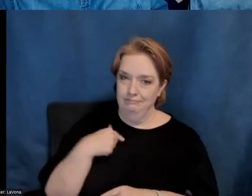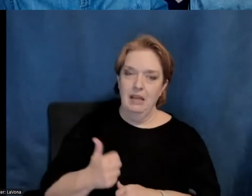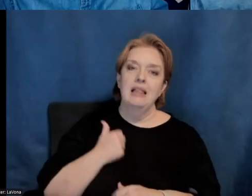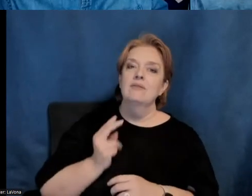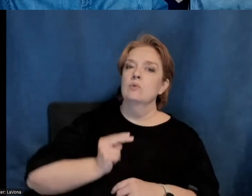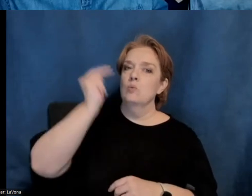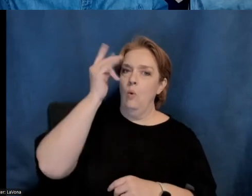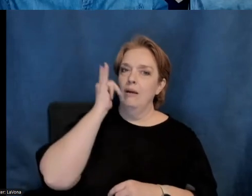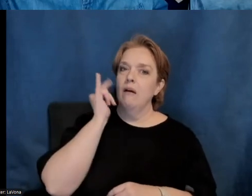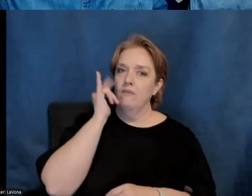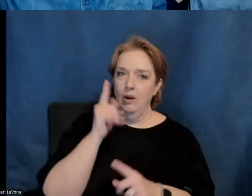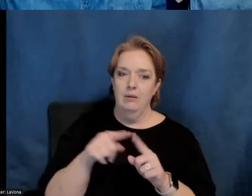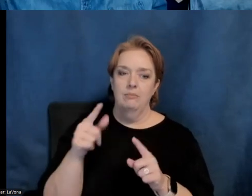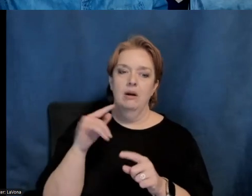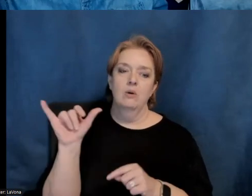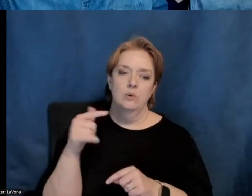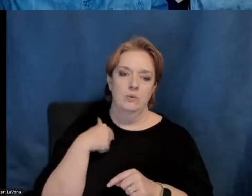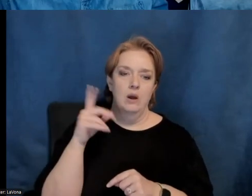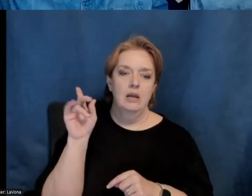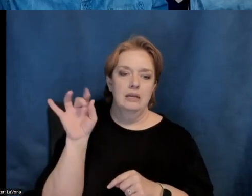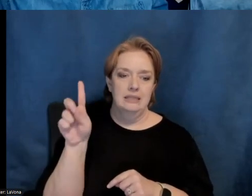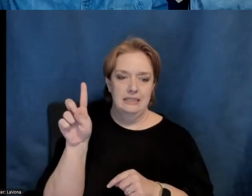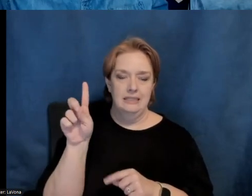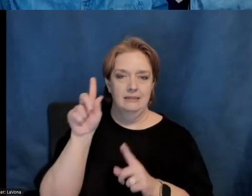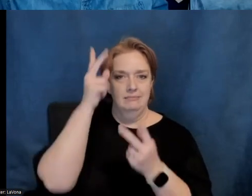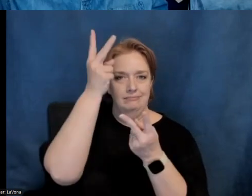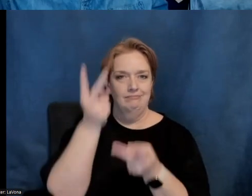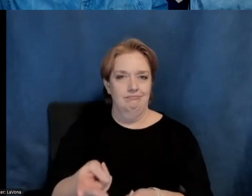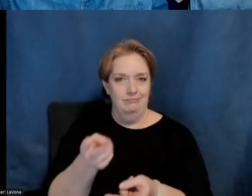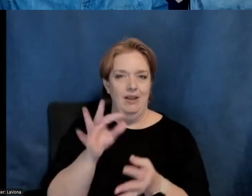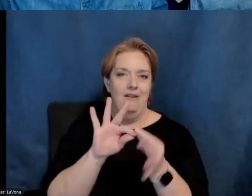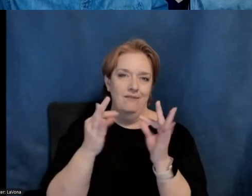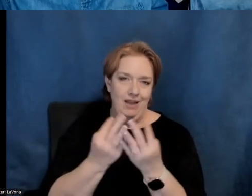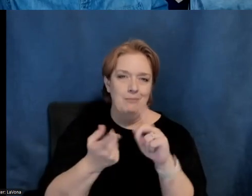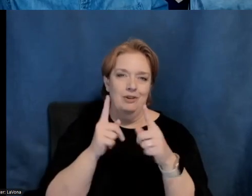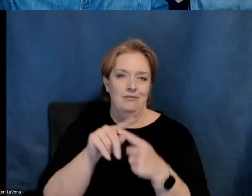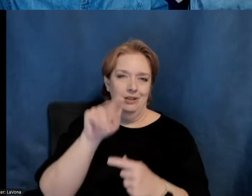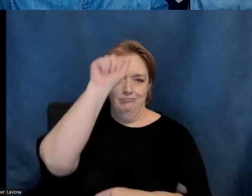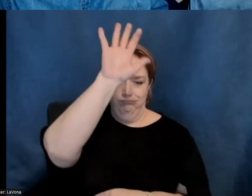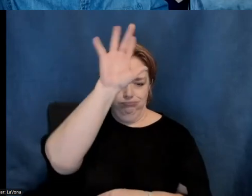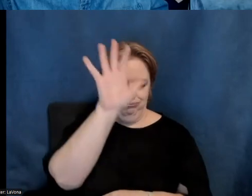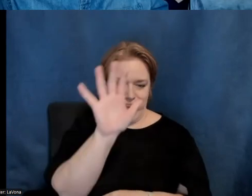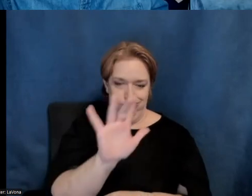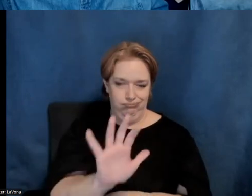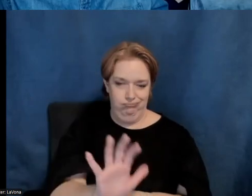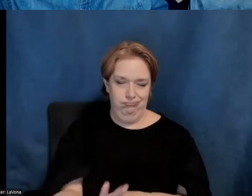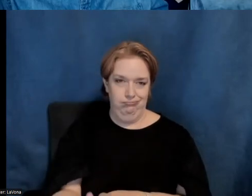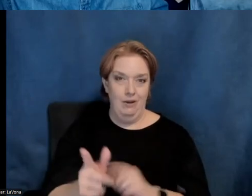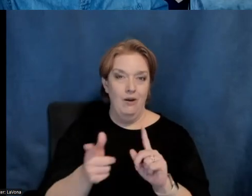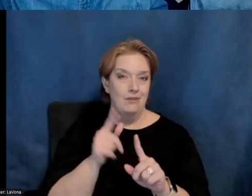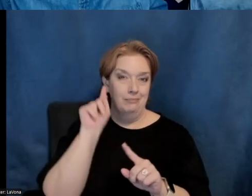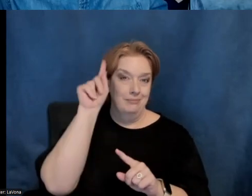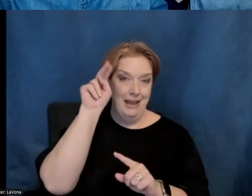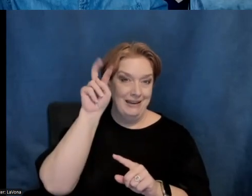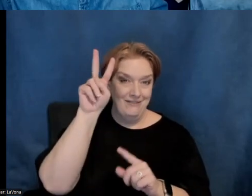California, but I also, um, have family and friends throughout, basically from all the way up in Nevada city, all